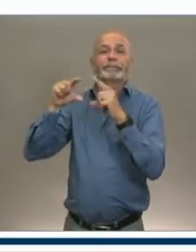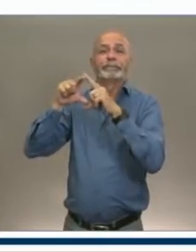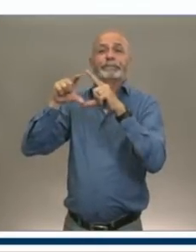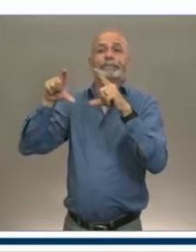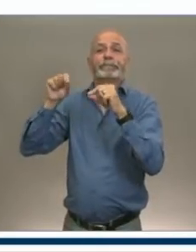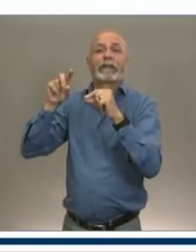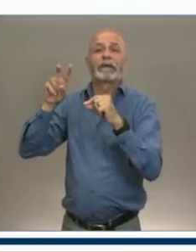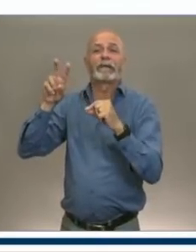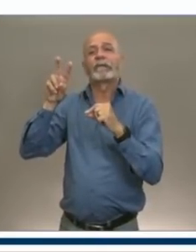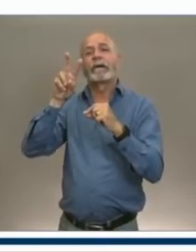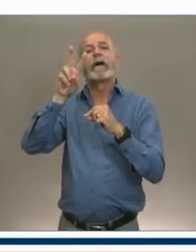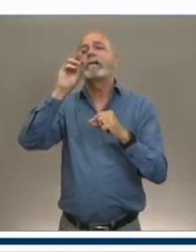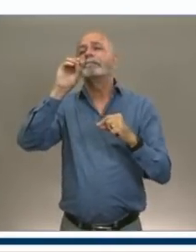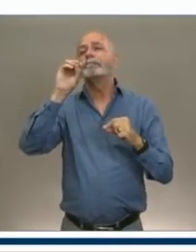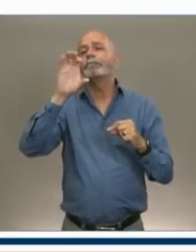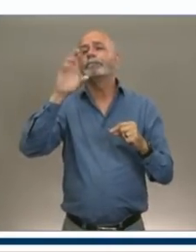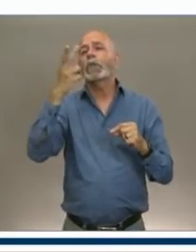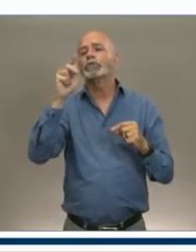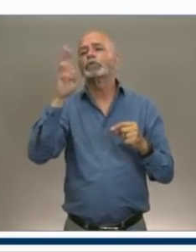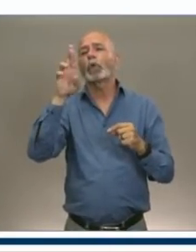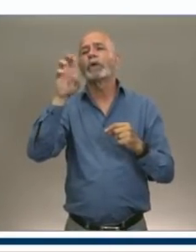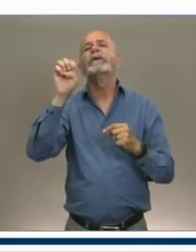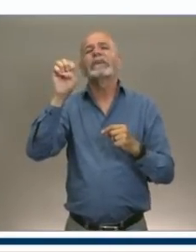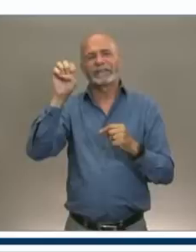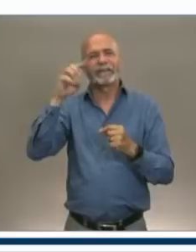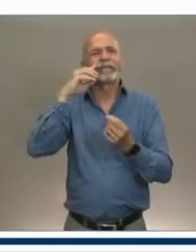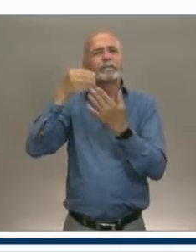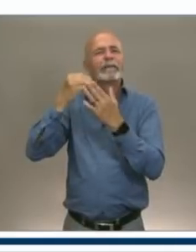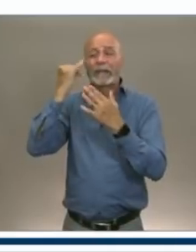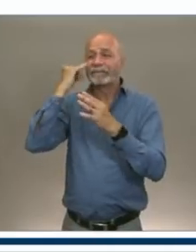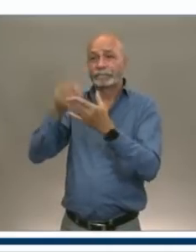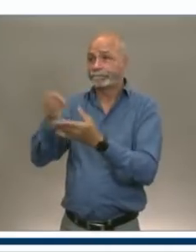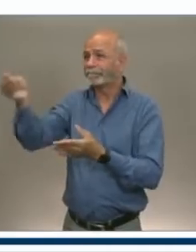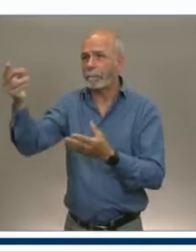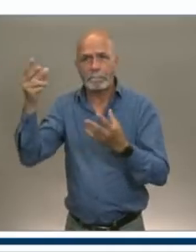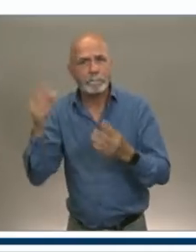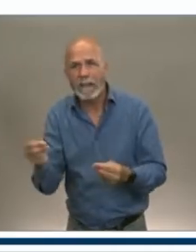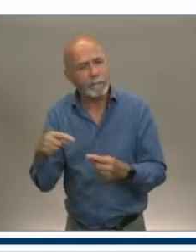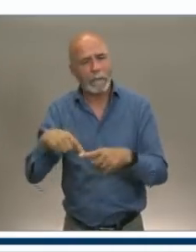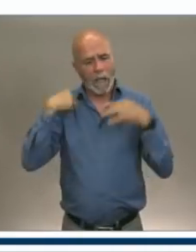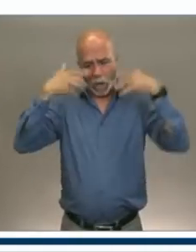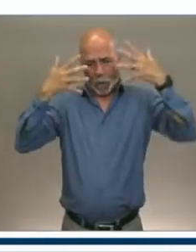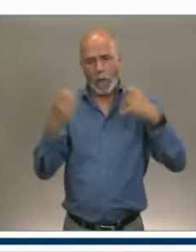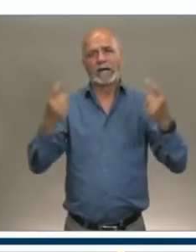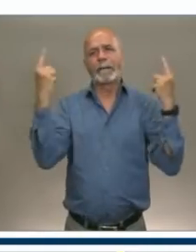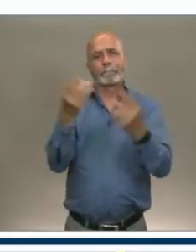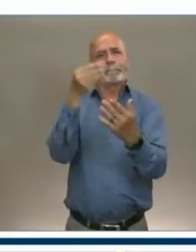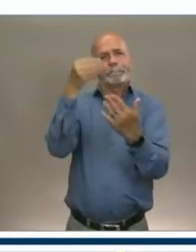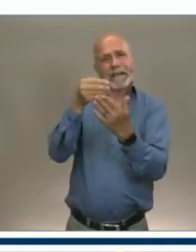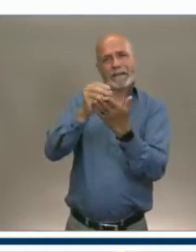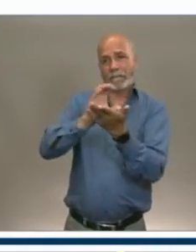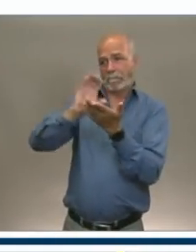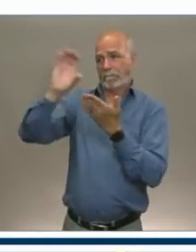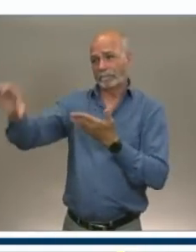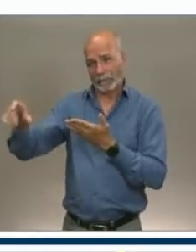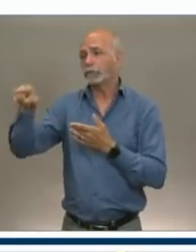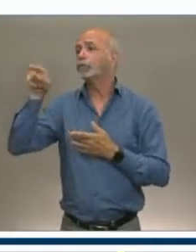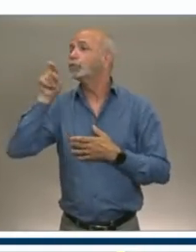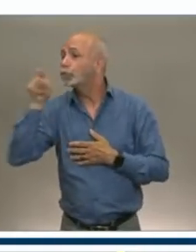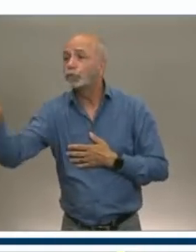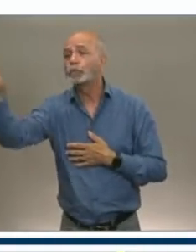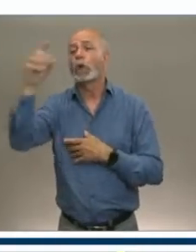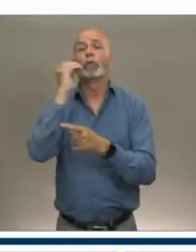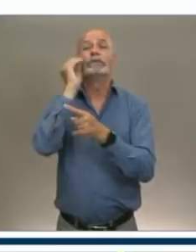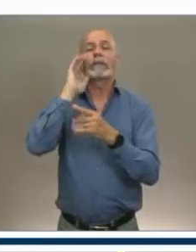using a different model. So this program drives the money out, and then each operator can put a package together and advertise